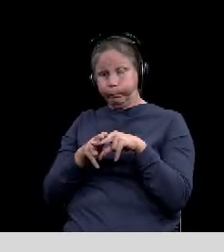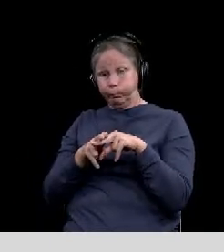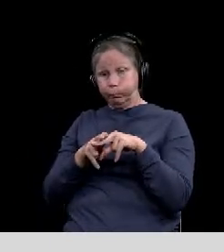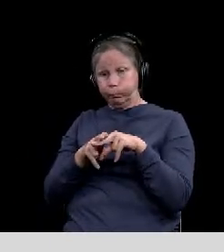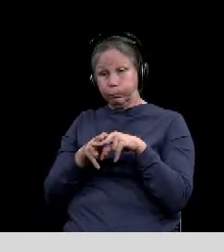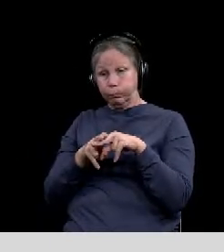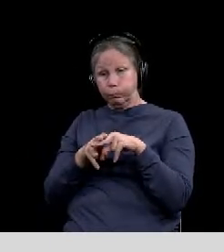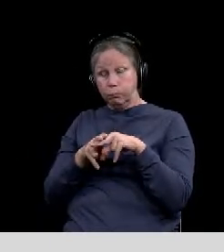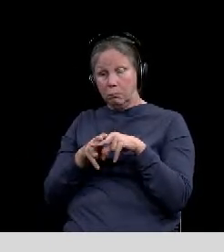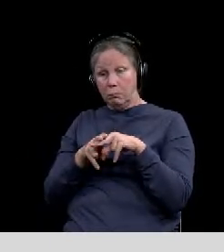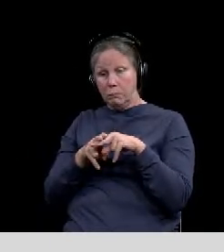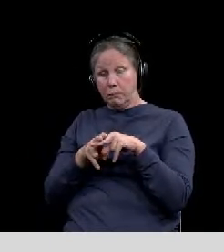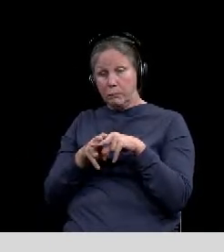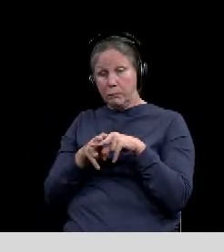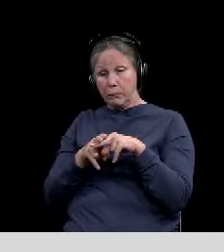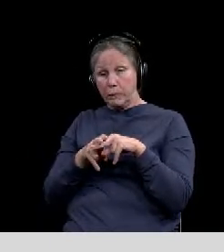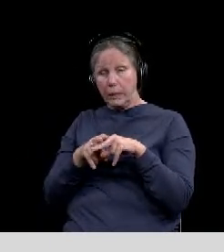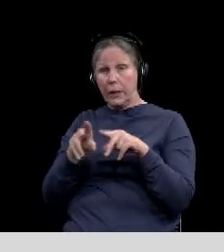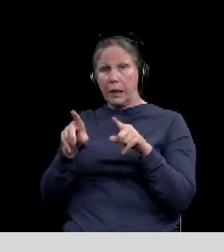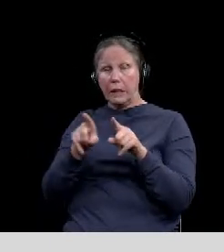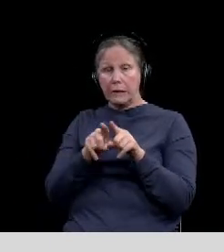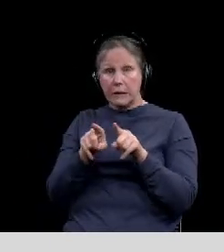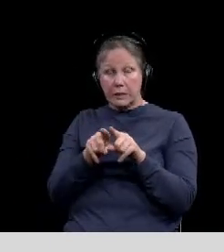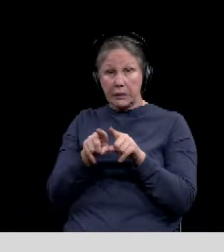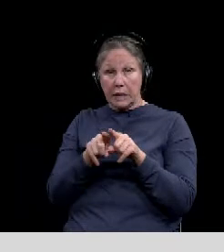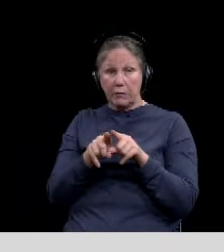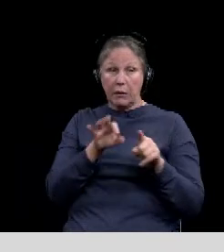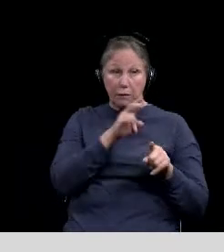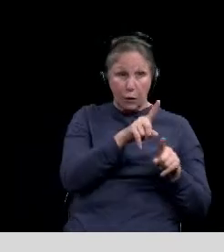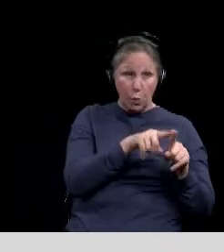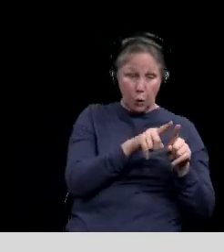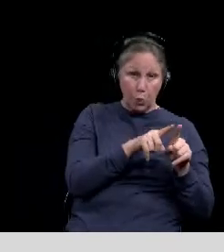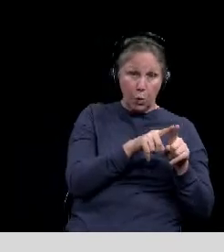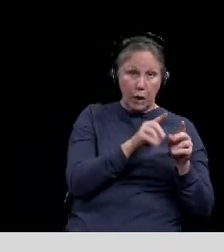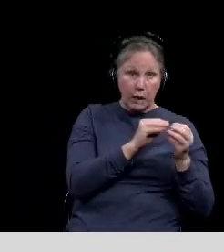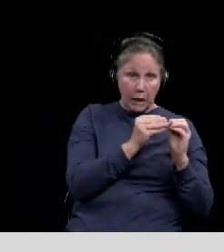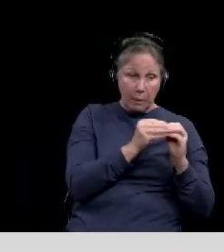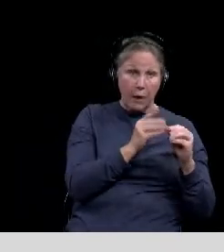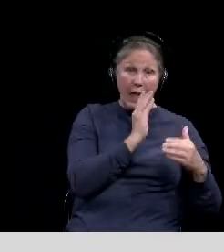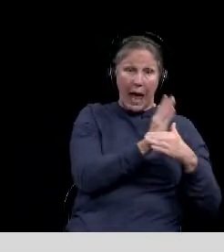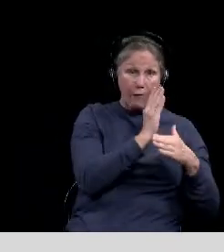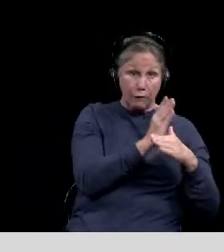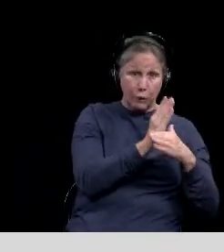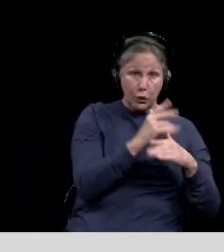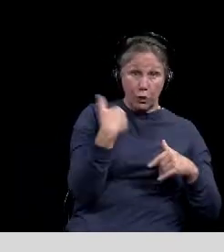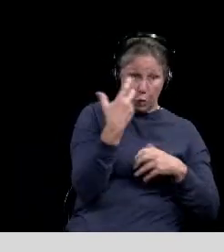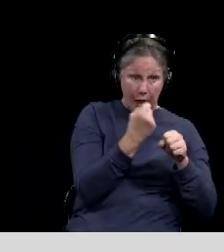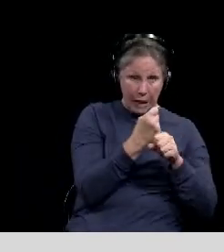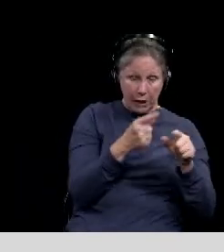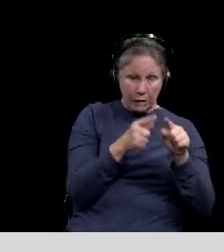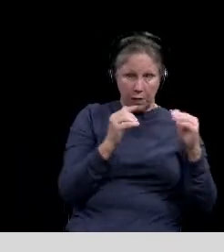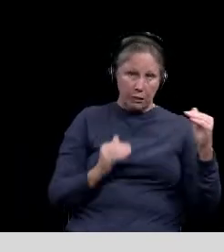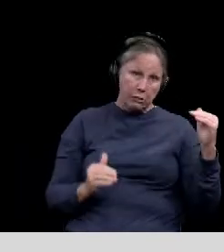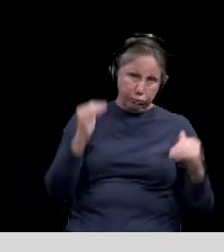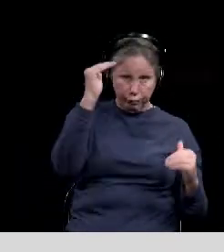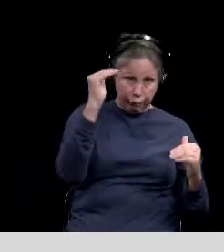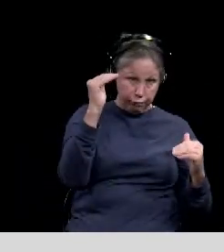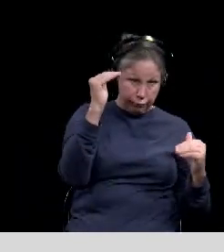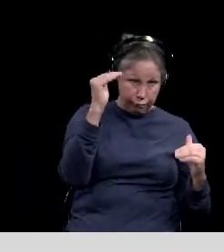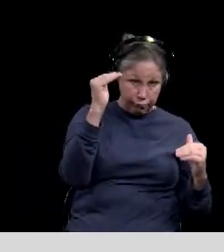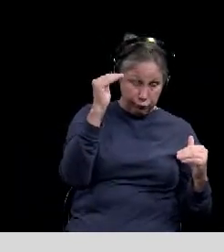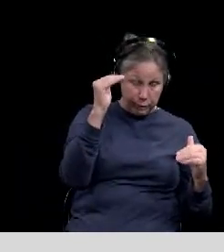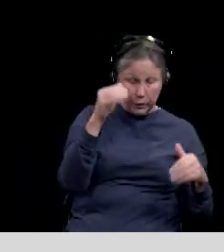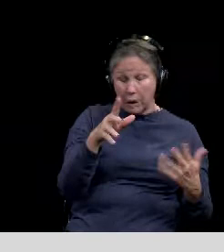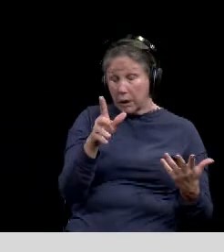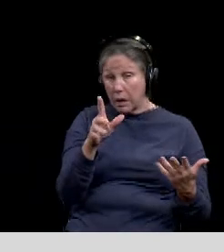the same amount of COVID-like illness or influenza like illness and of the average of the past three years. And so I don't know